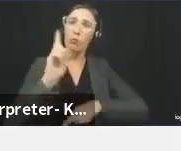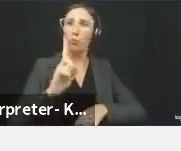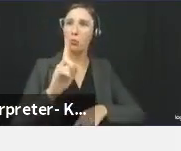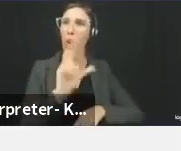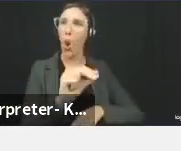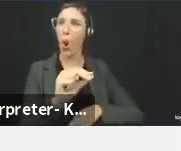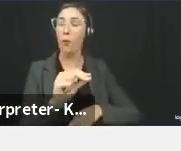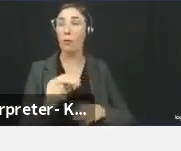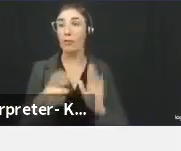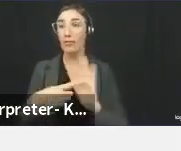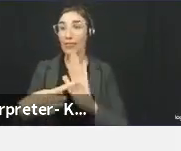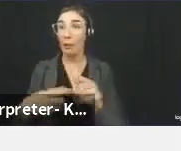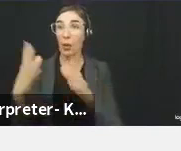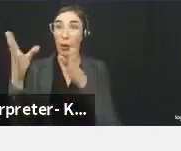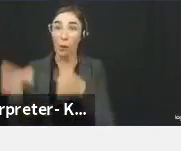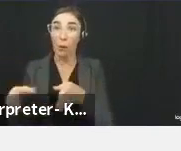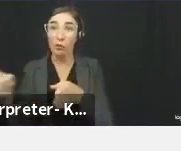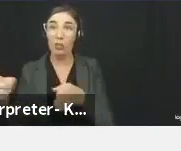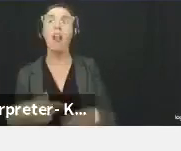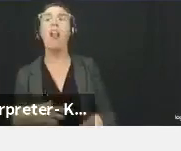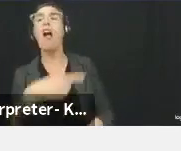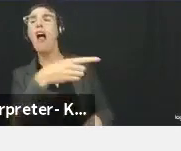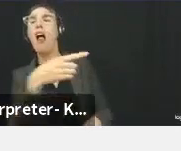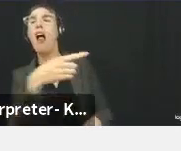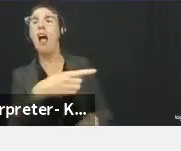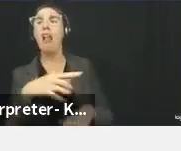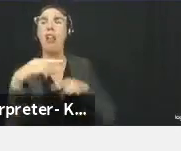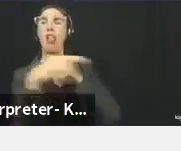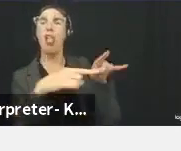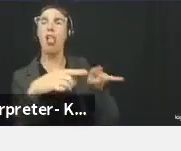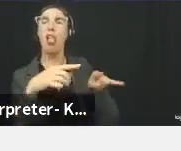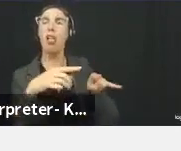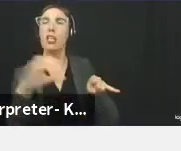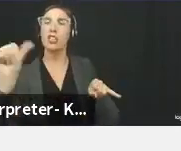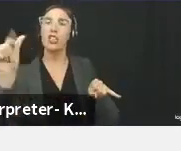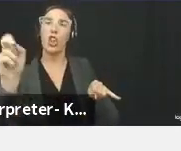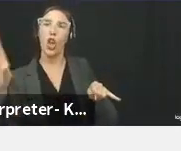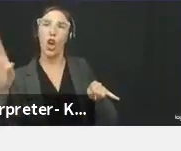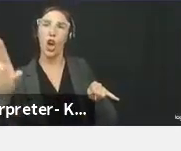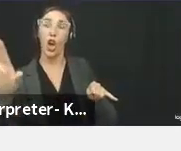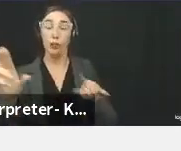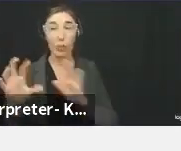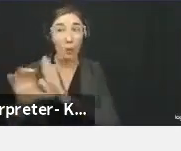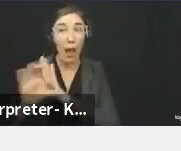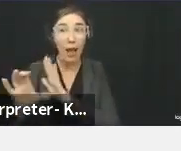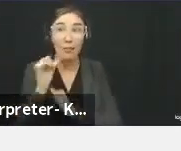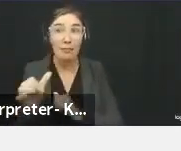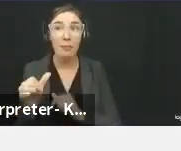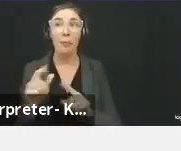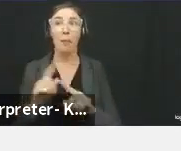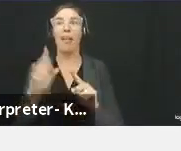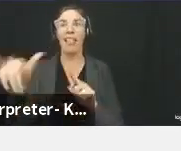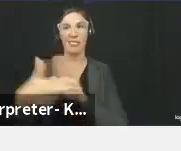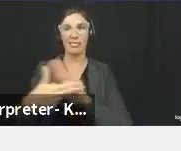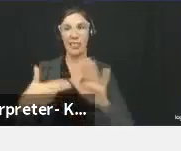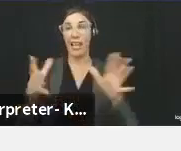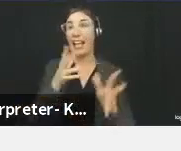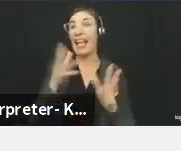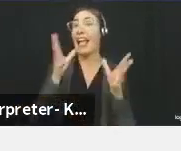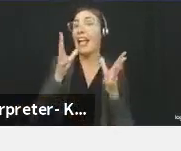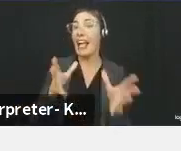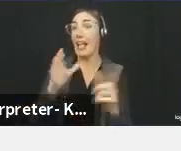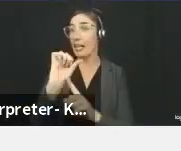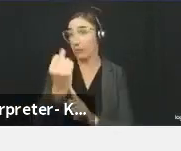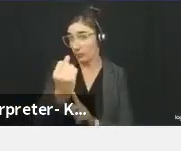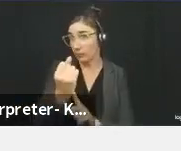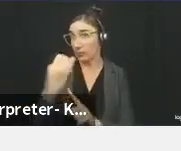example, calling someone an anti-Semitic slur on the street may not rise to the level of a crime, but it would be a hate incident. The U.S. on Civil Rights has